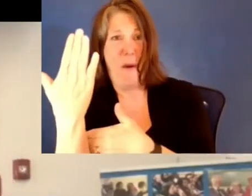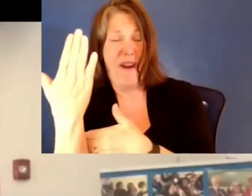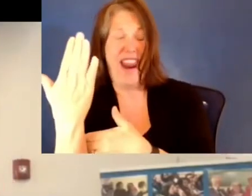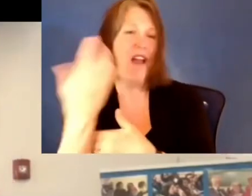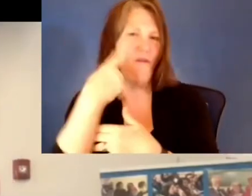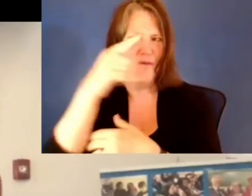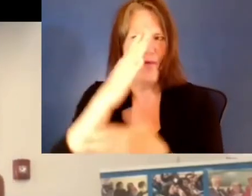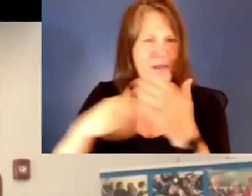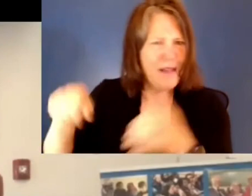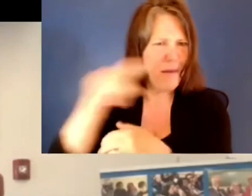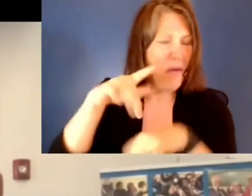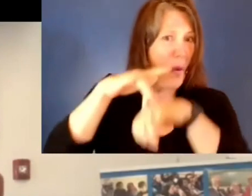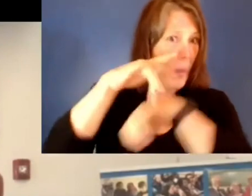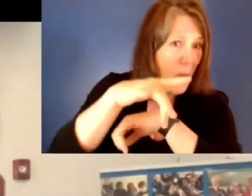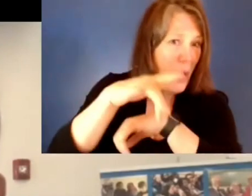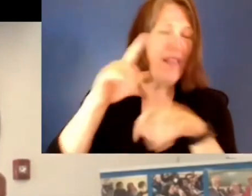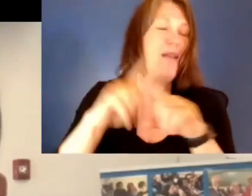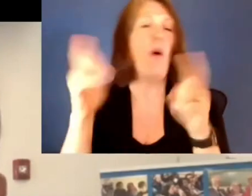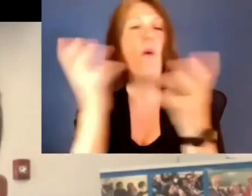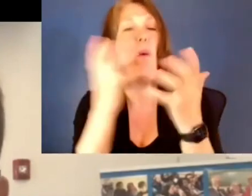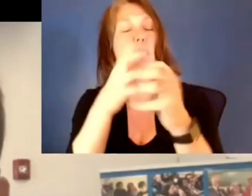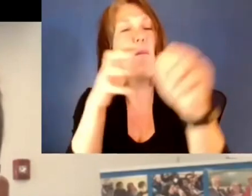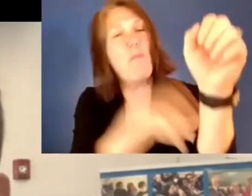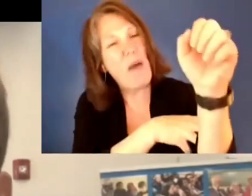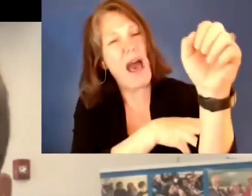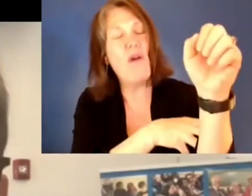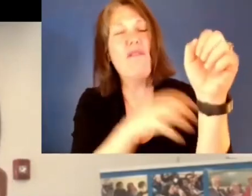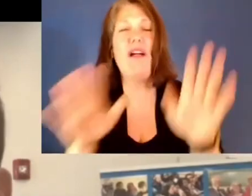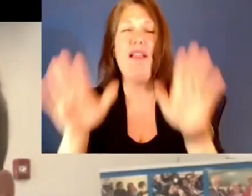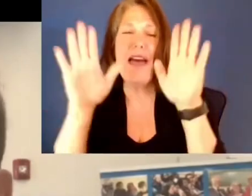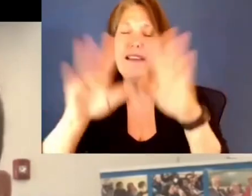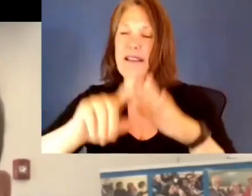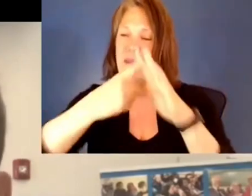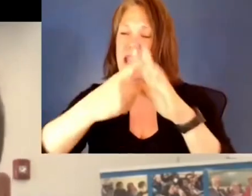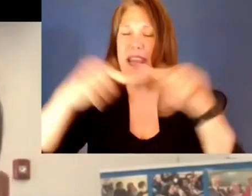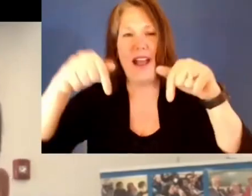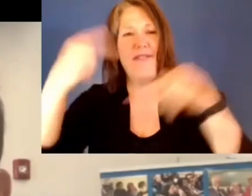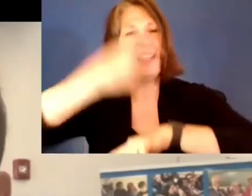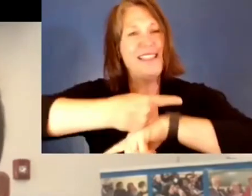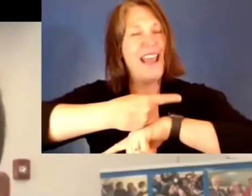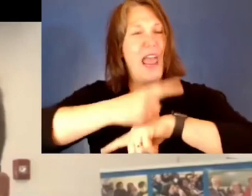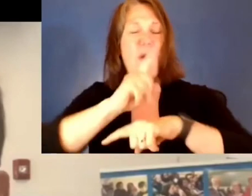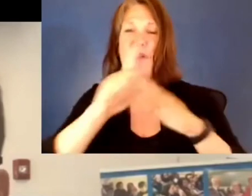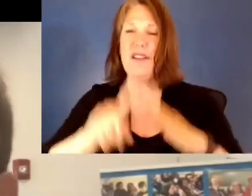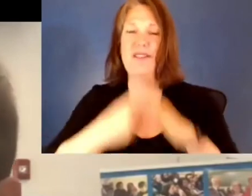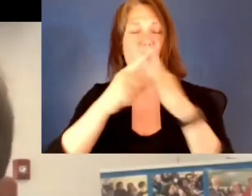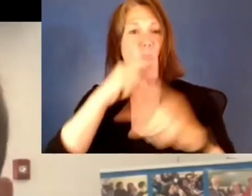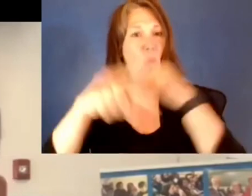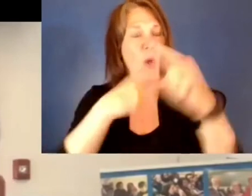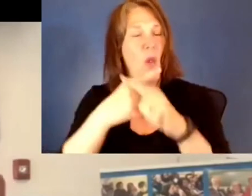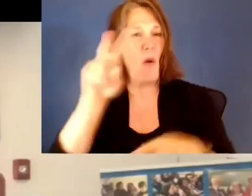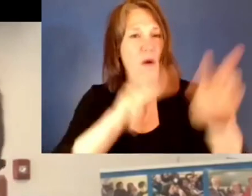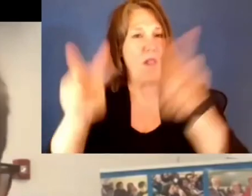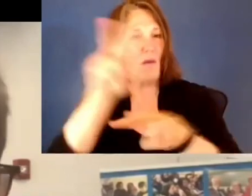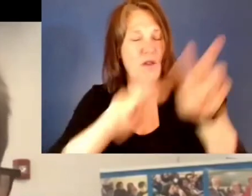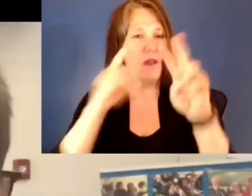it was a powerful, very excellent beginning of this day, kicking off global observances and celebrations everywhere.